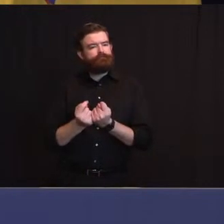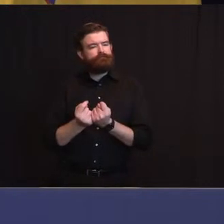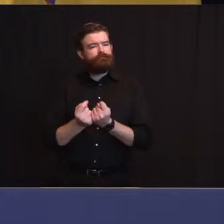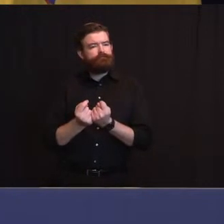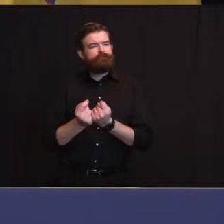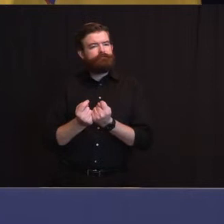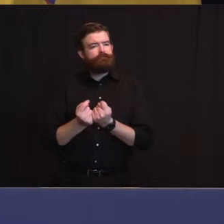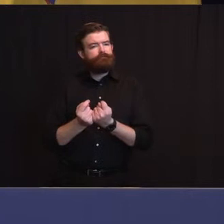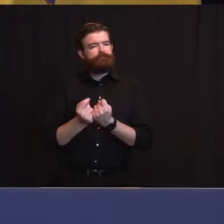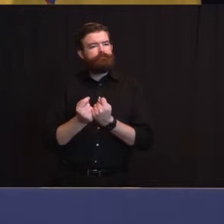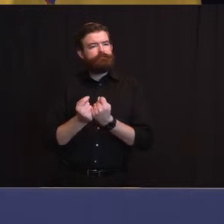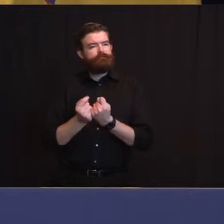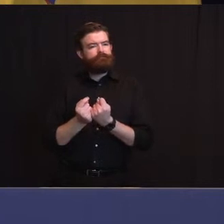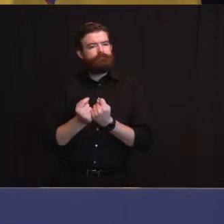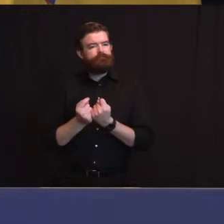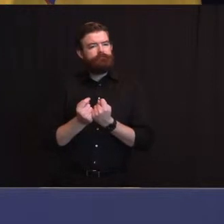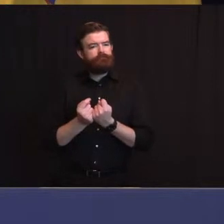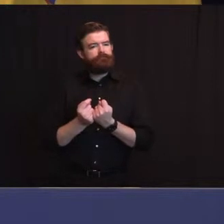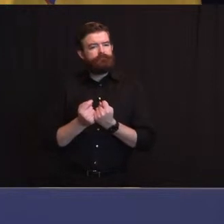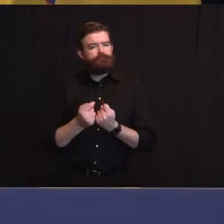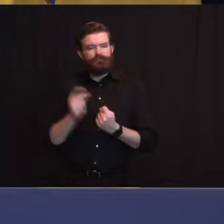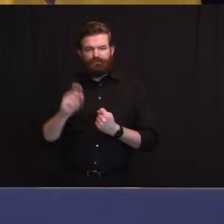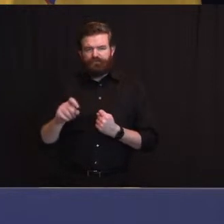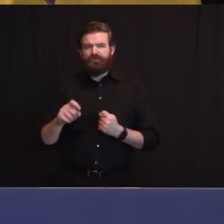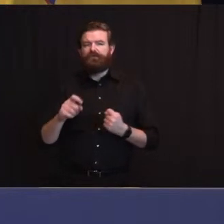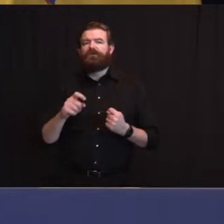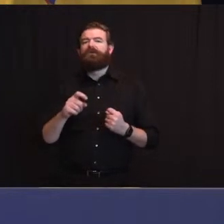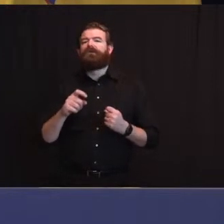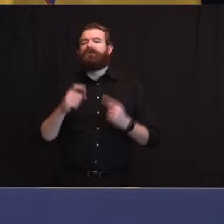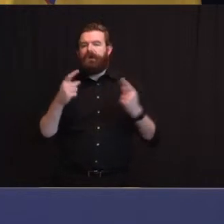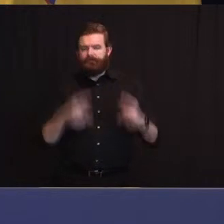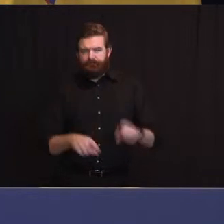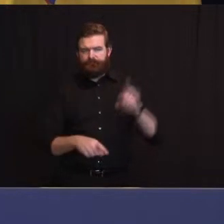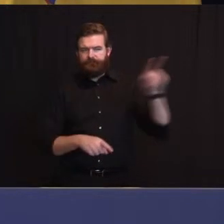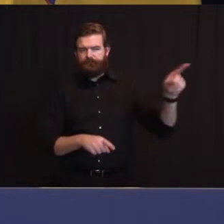quotes that you referenced. I continue to like that idea.